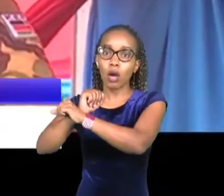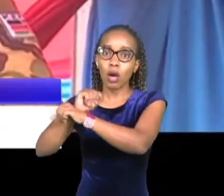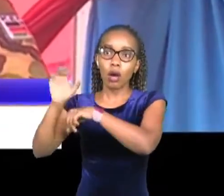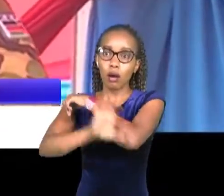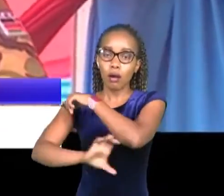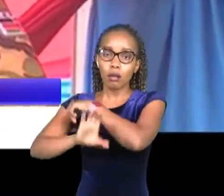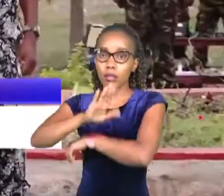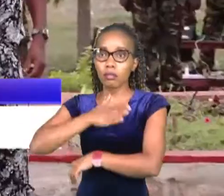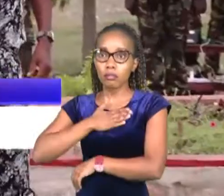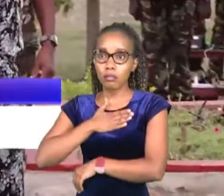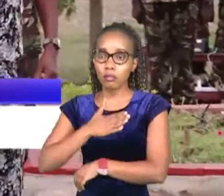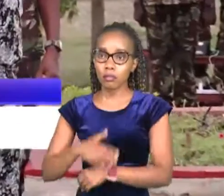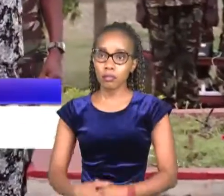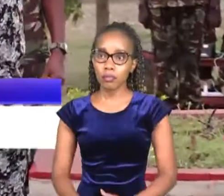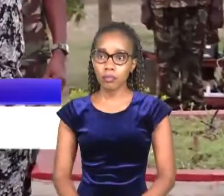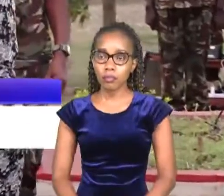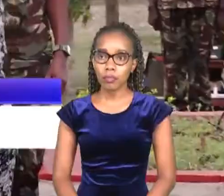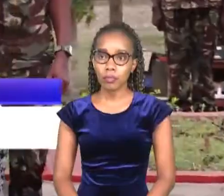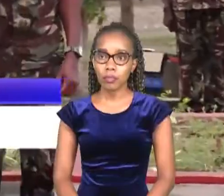territorial integrity